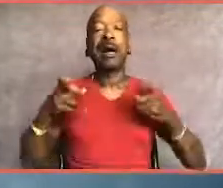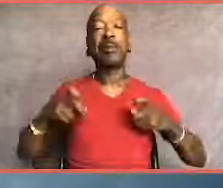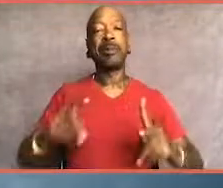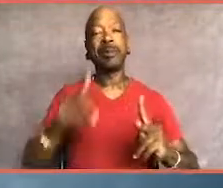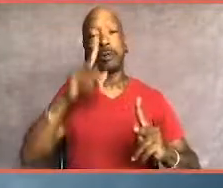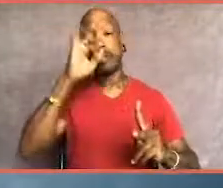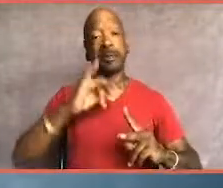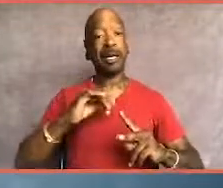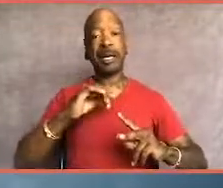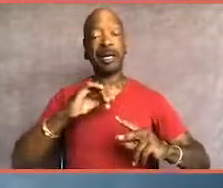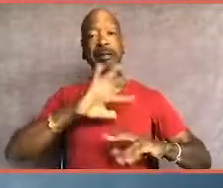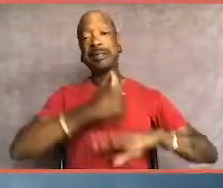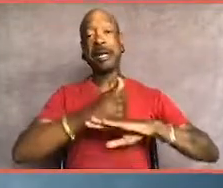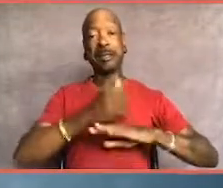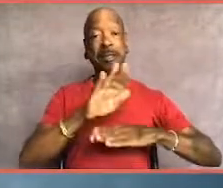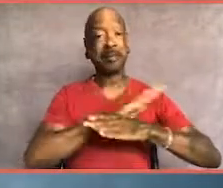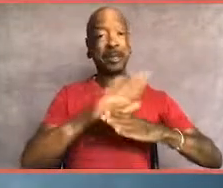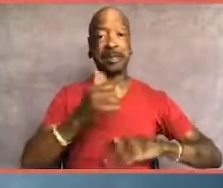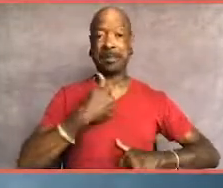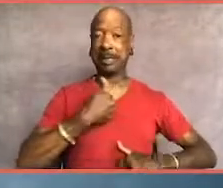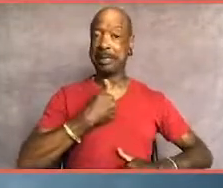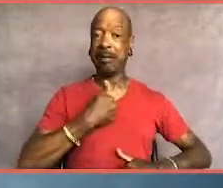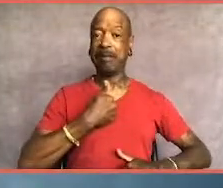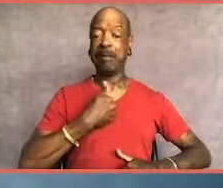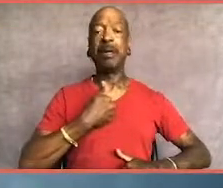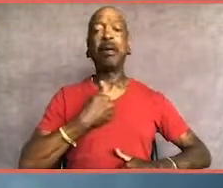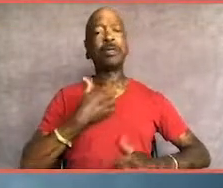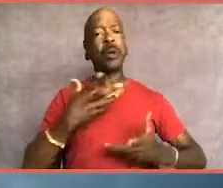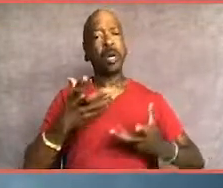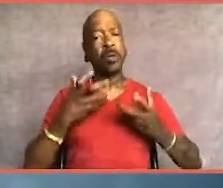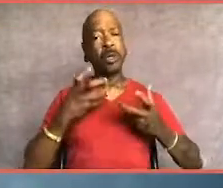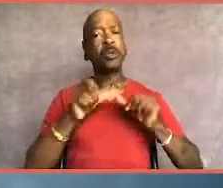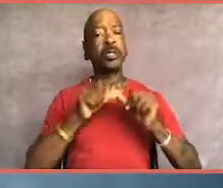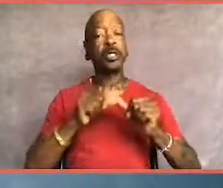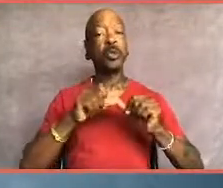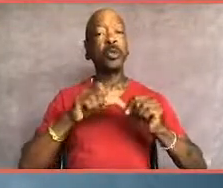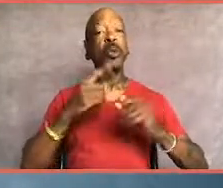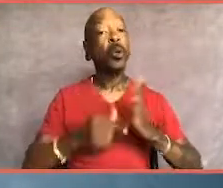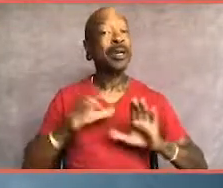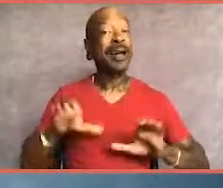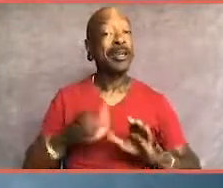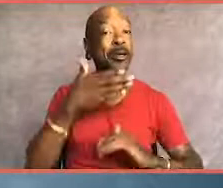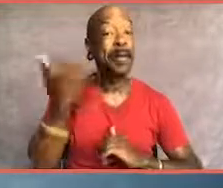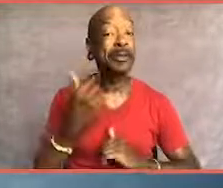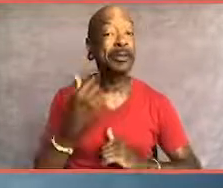and I just want to continue to do what I do best and do what I love.